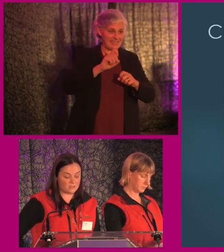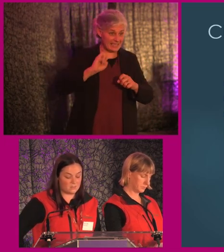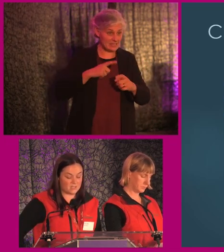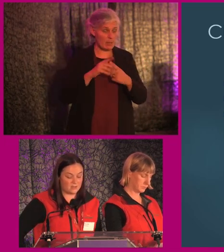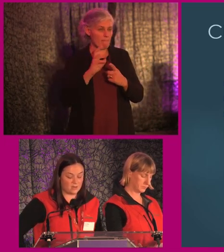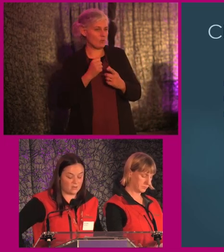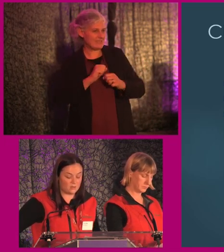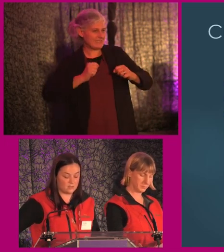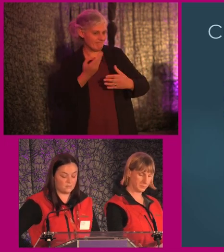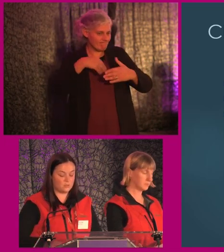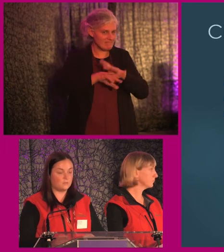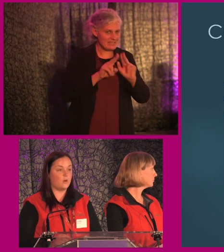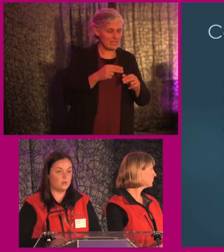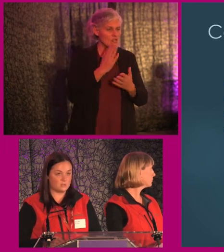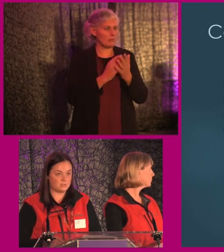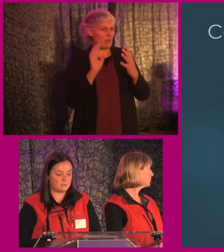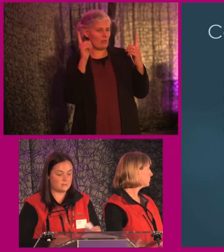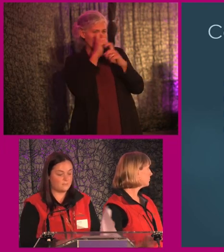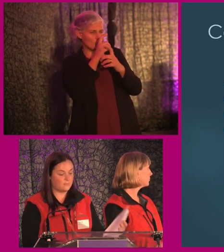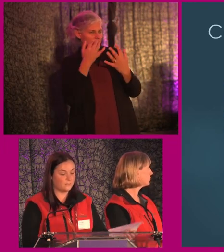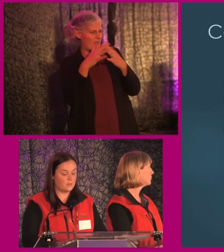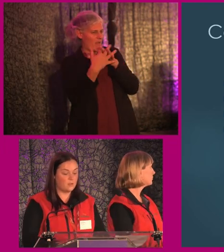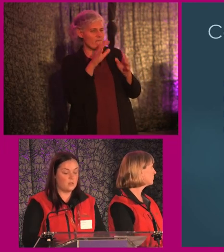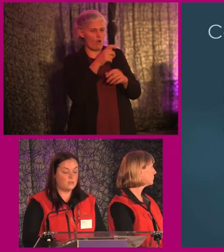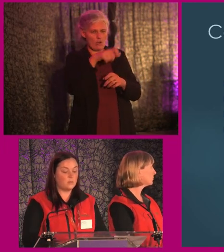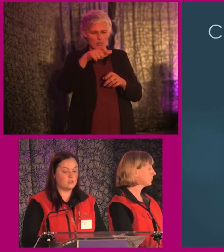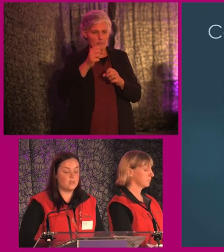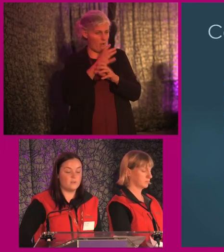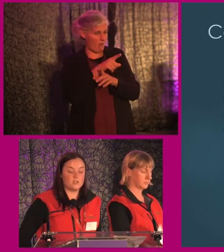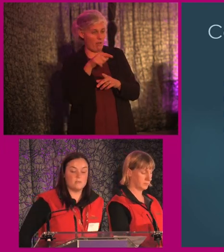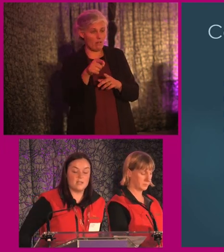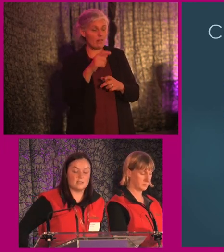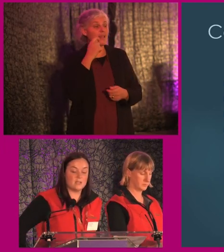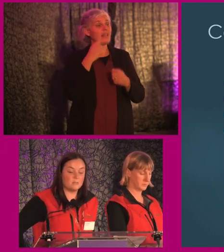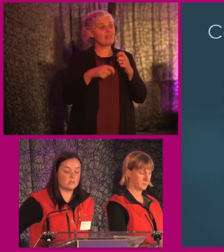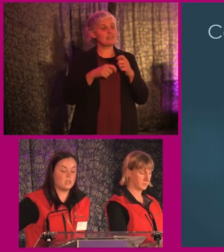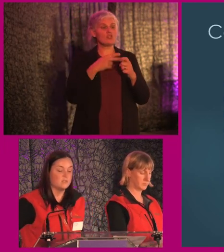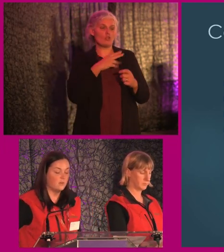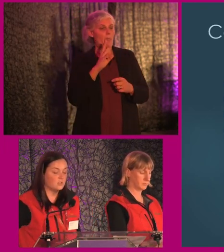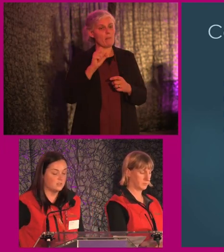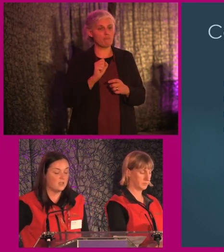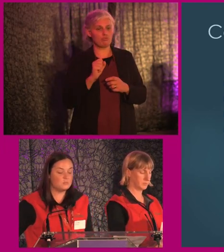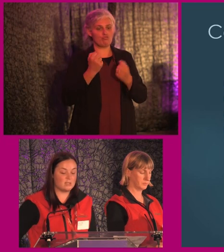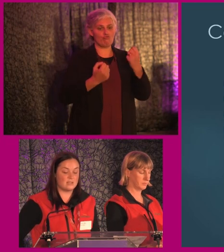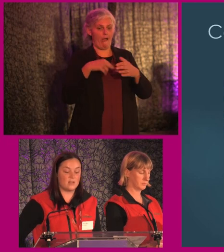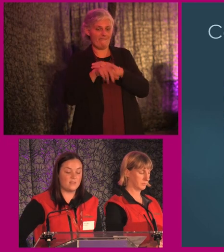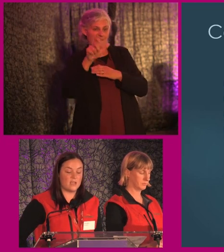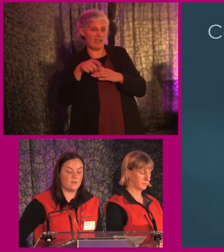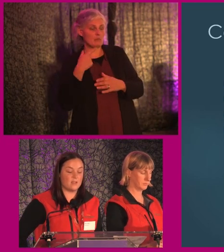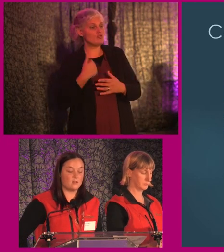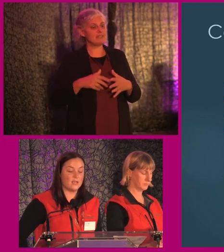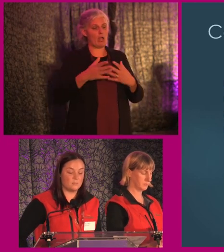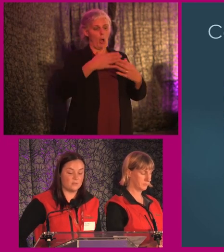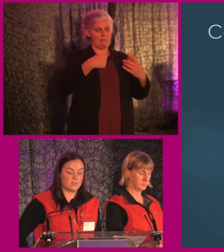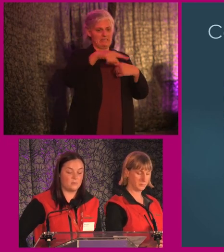buses terminating early causing confusion for all customers. There was street furniture meaning it's not the bus driver's fault, just the objects that are in the